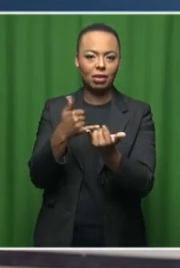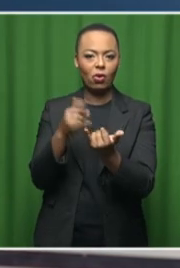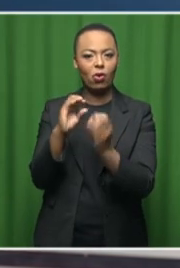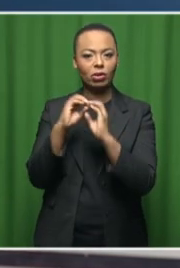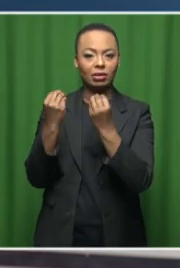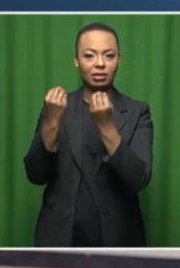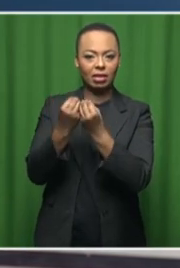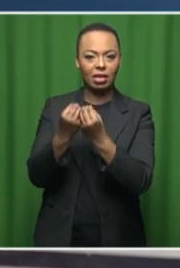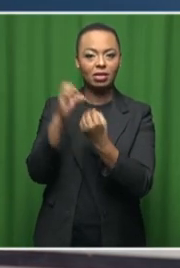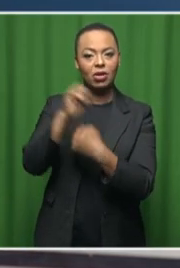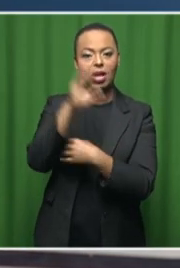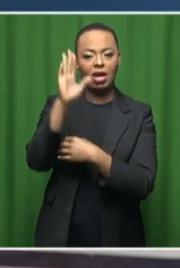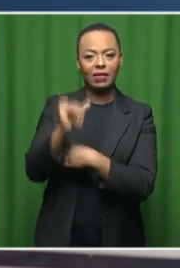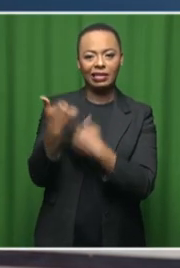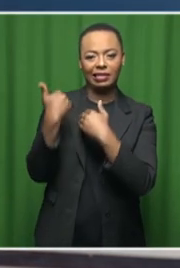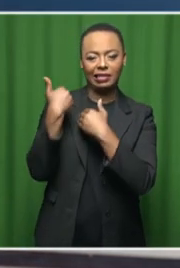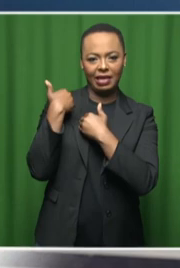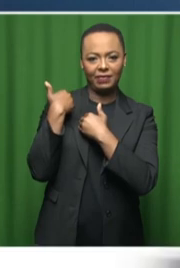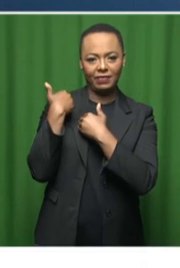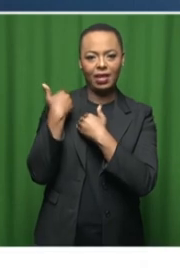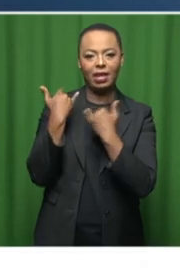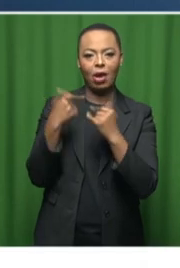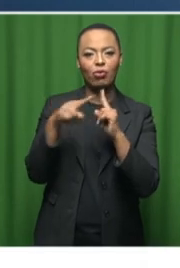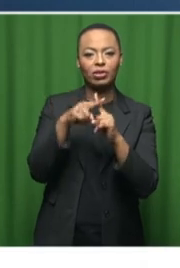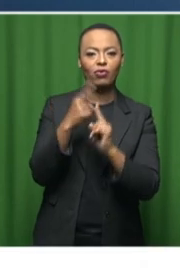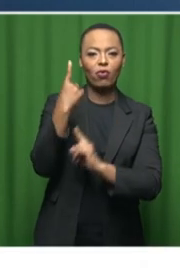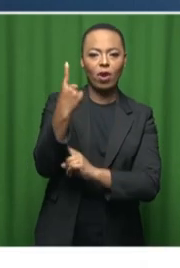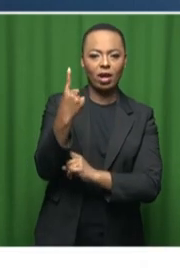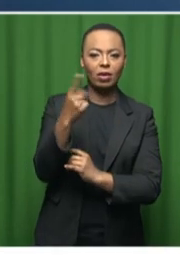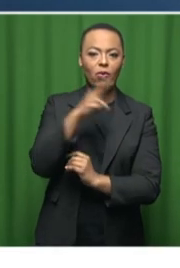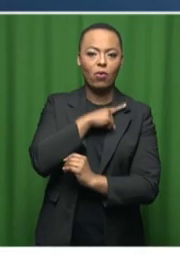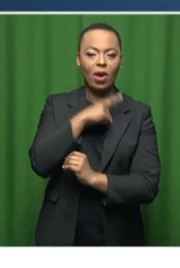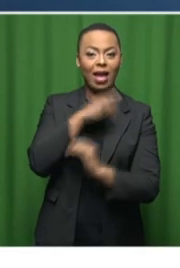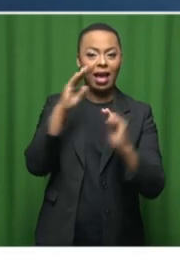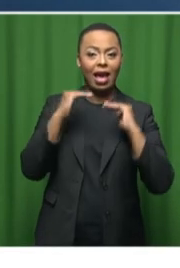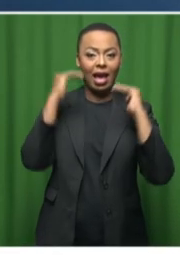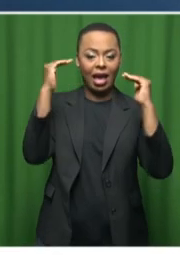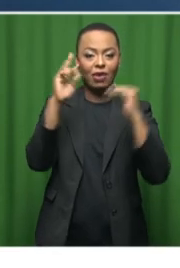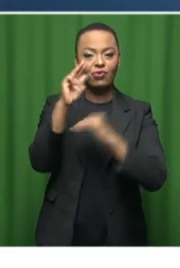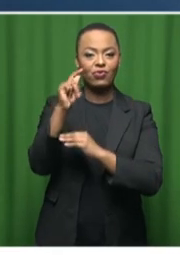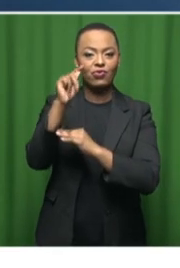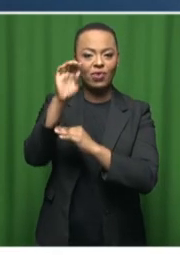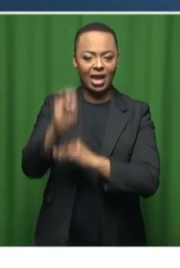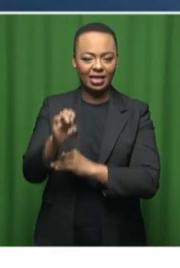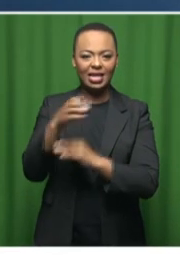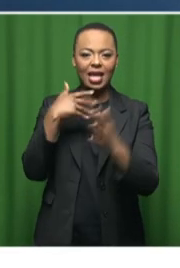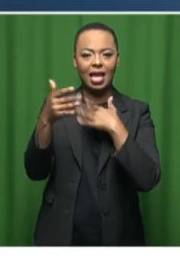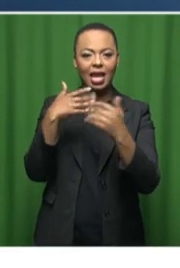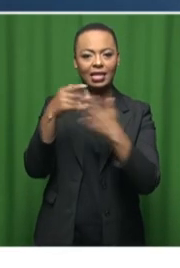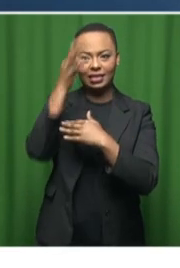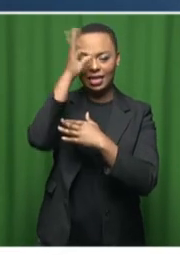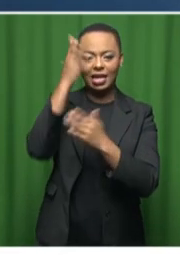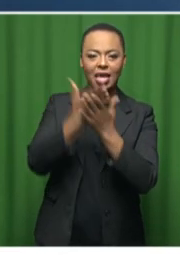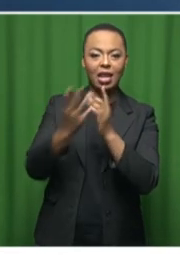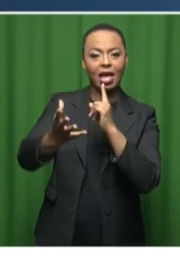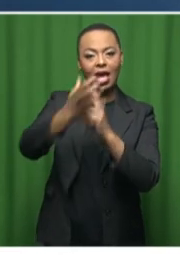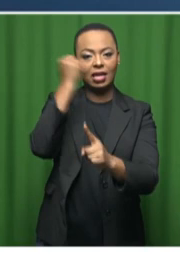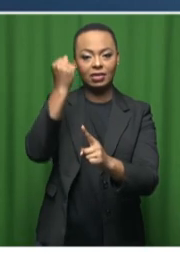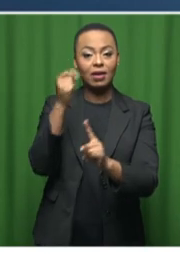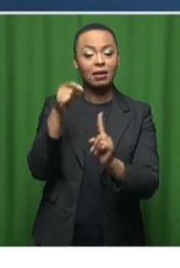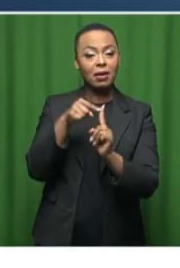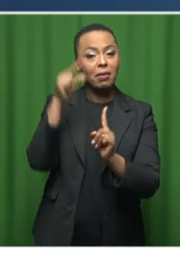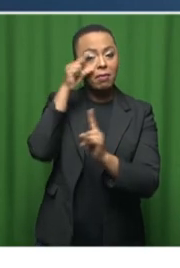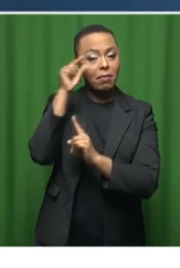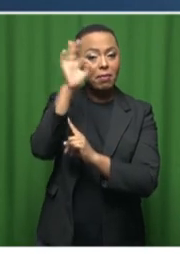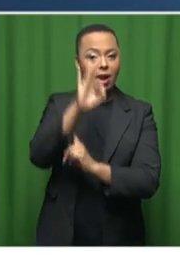index of a positive 1, and this being the highest positive rating any state can achieve. Mbalula